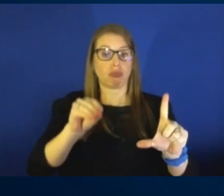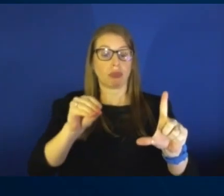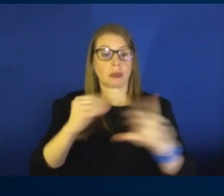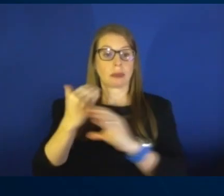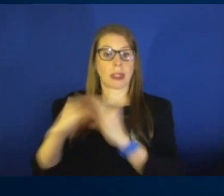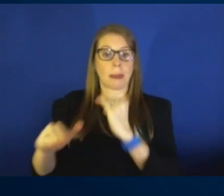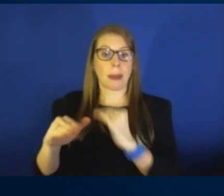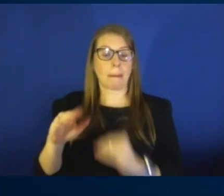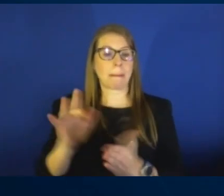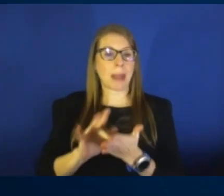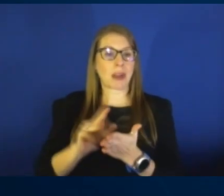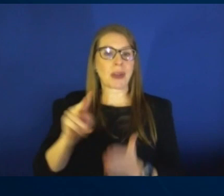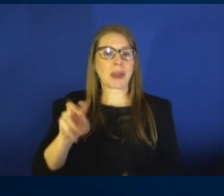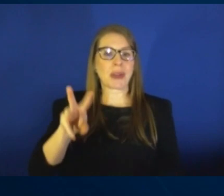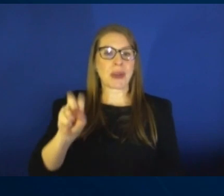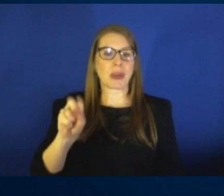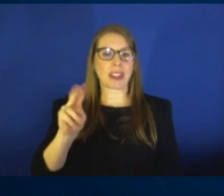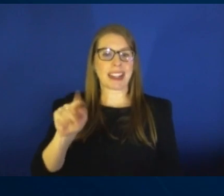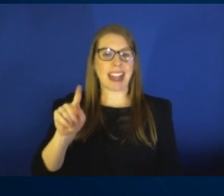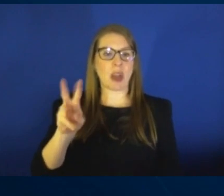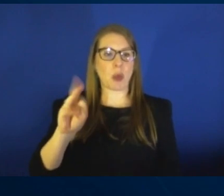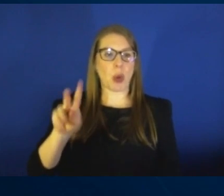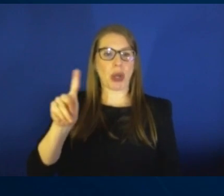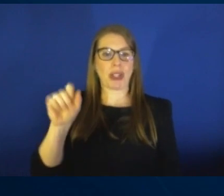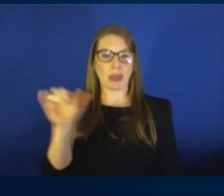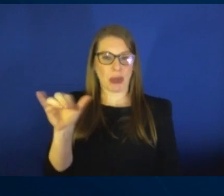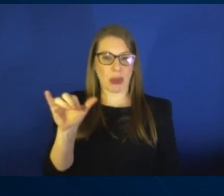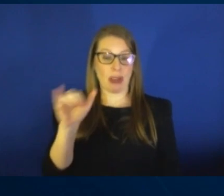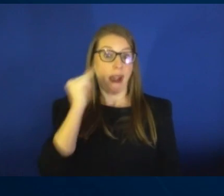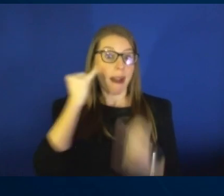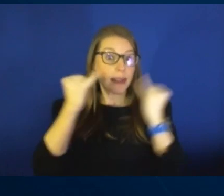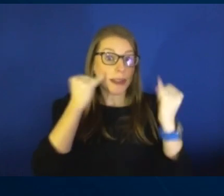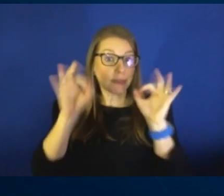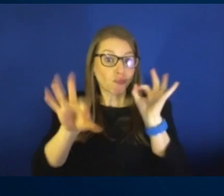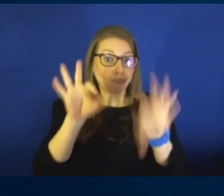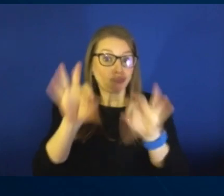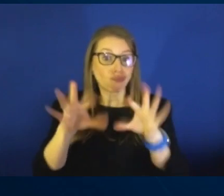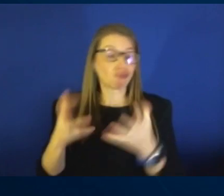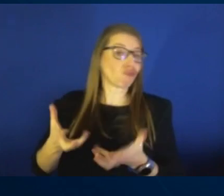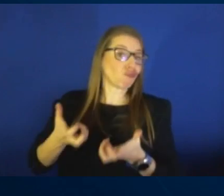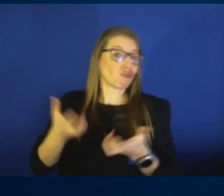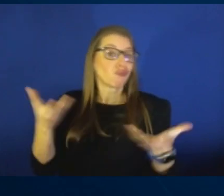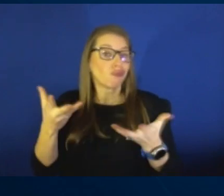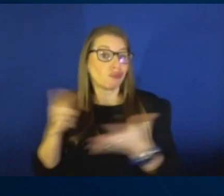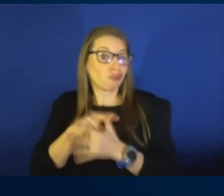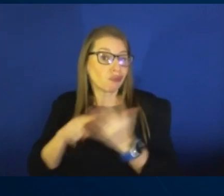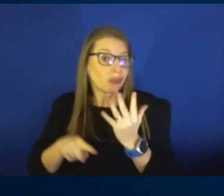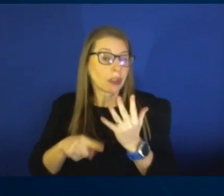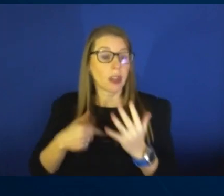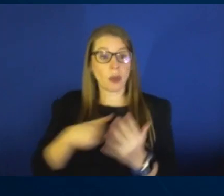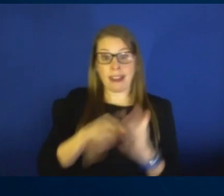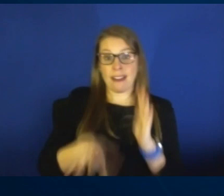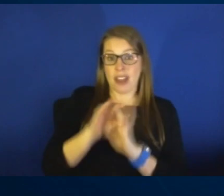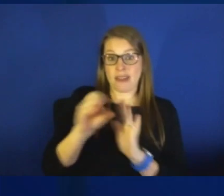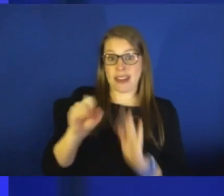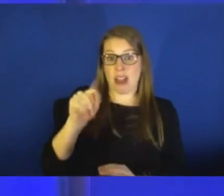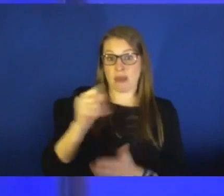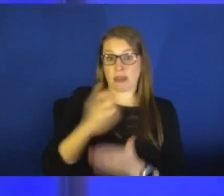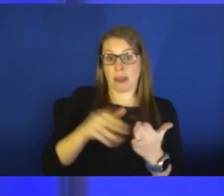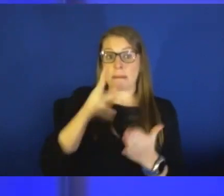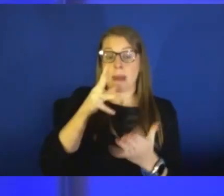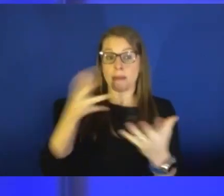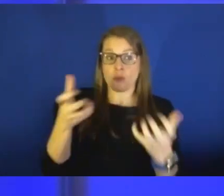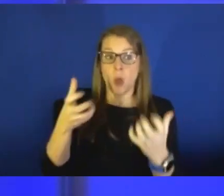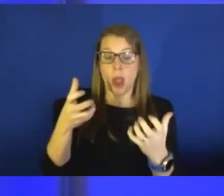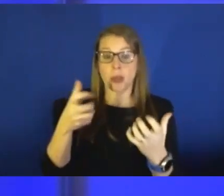Network there on your screen as well. Just let us know your ideas. Let us know what you want. And we found out what some moms want by hitting the